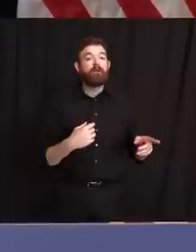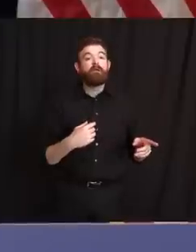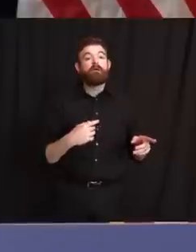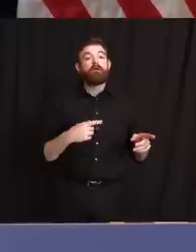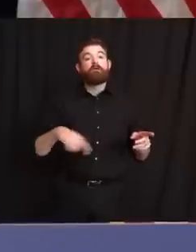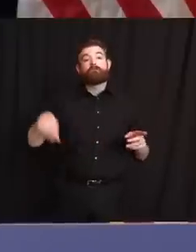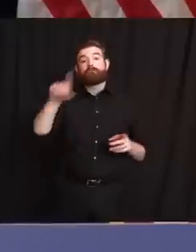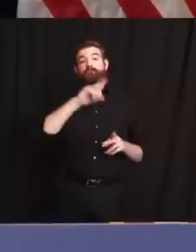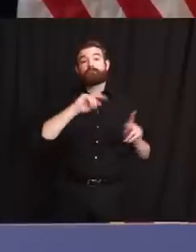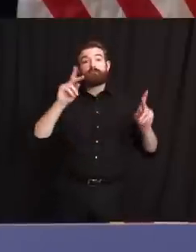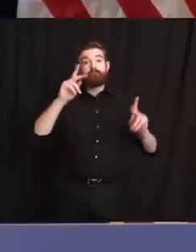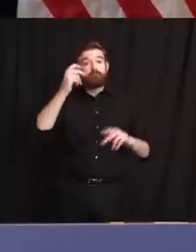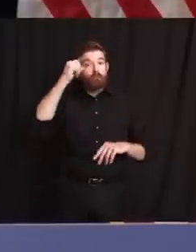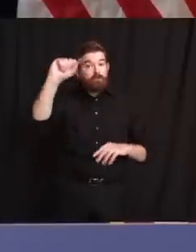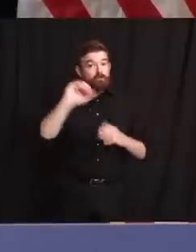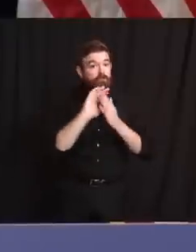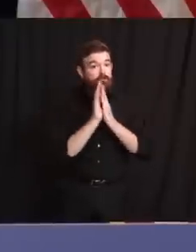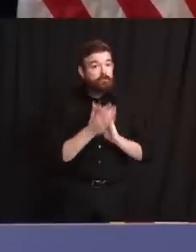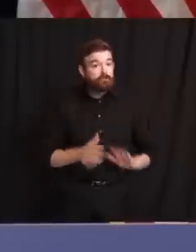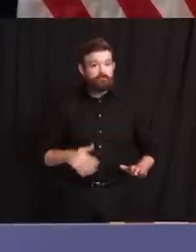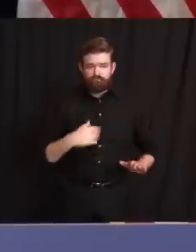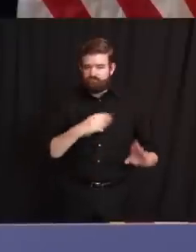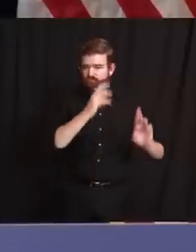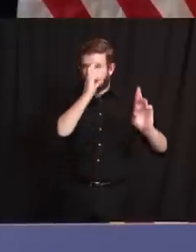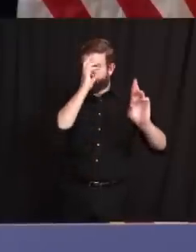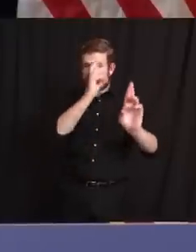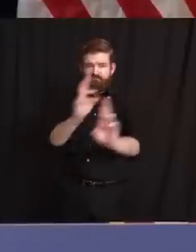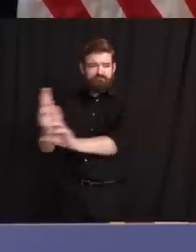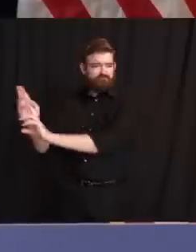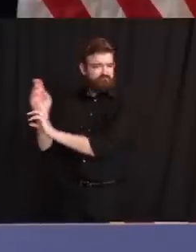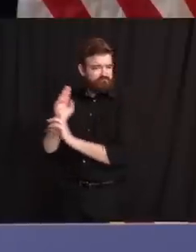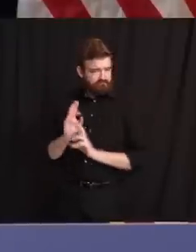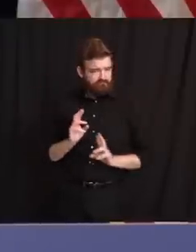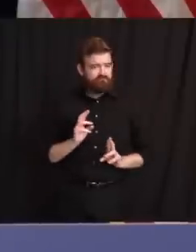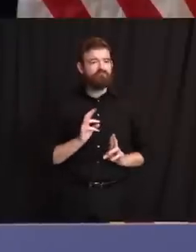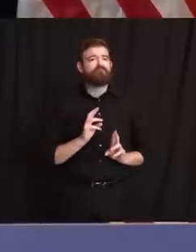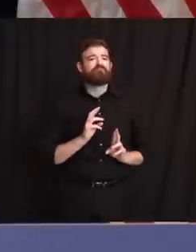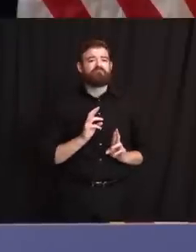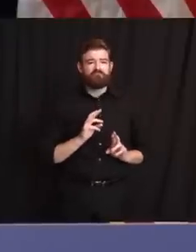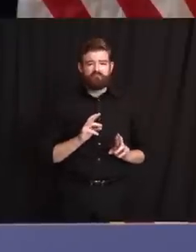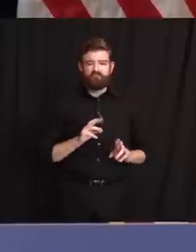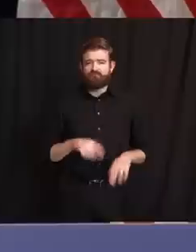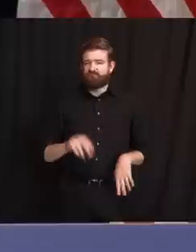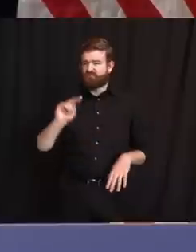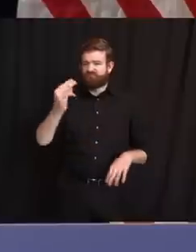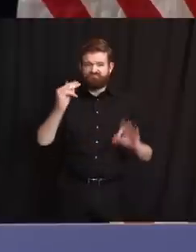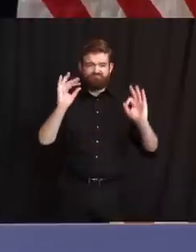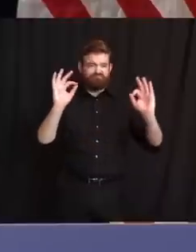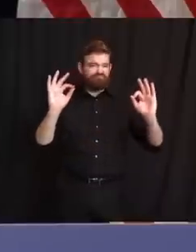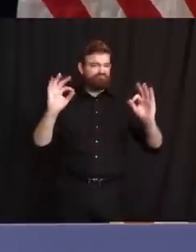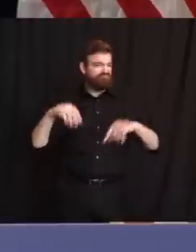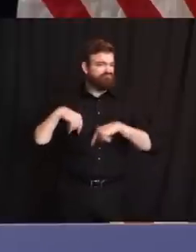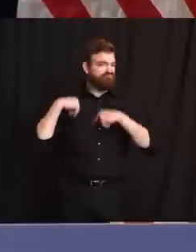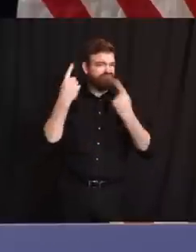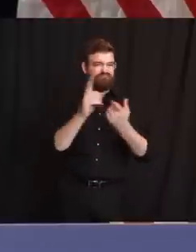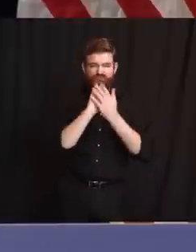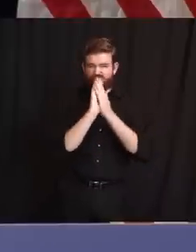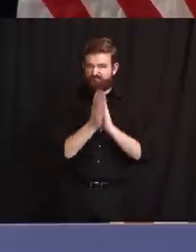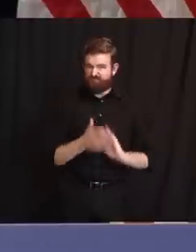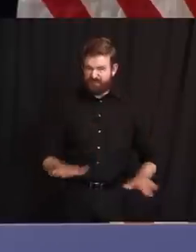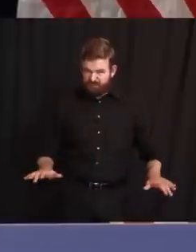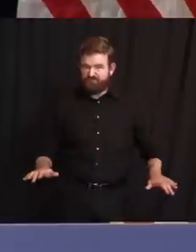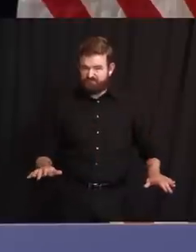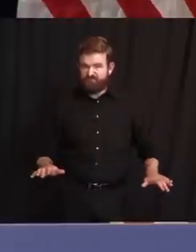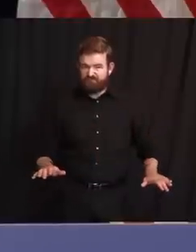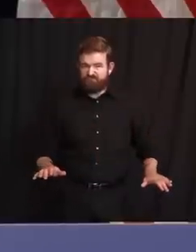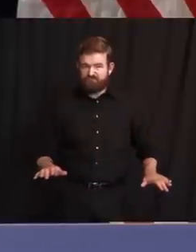peacefully, and New Jersey's been, let's keep it that way folks, overwhelmingly peaceful protestations. I know Roz Baraka, who's done an